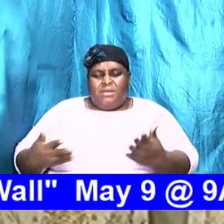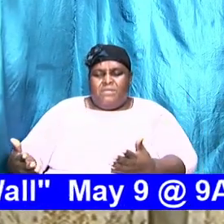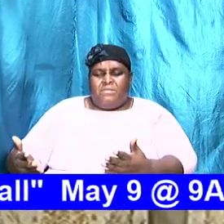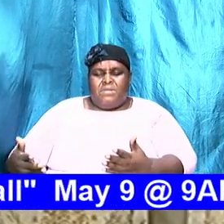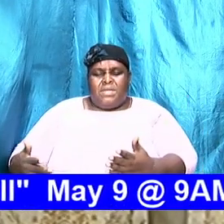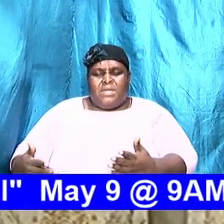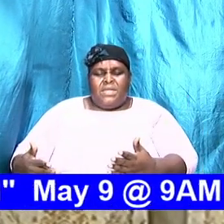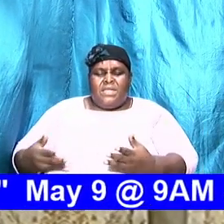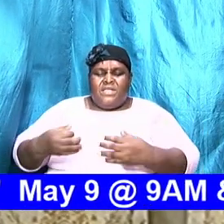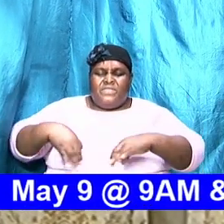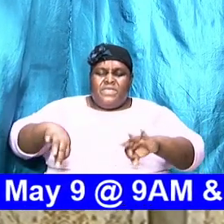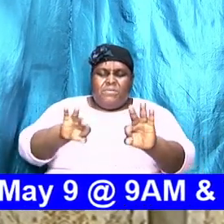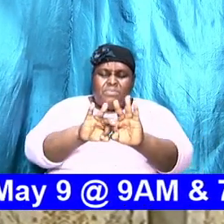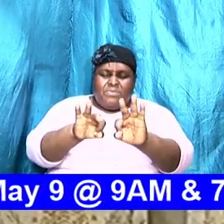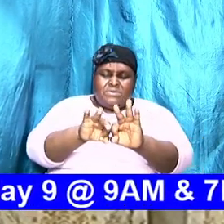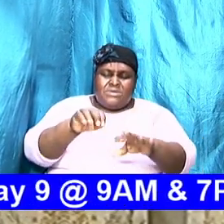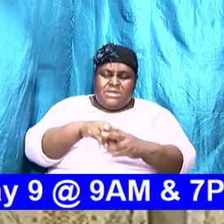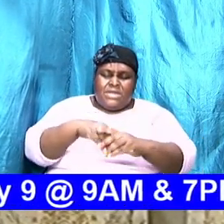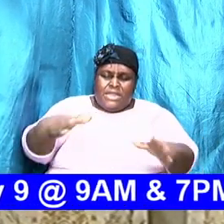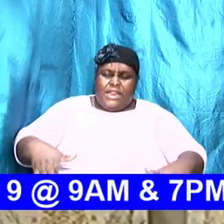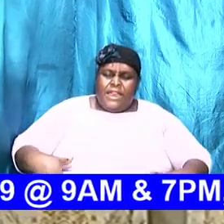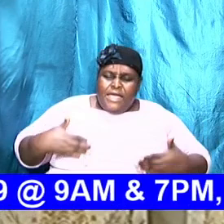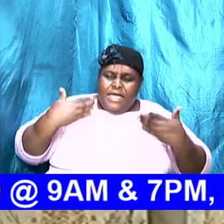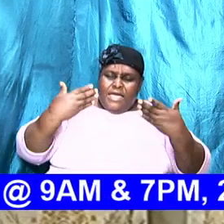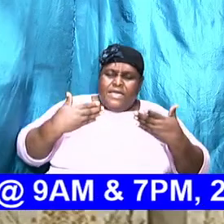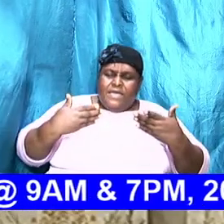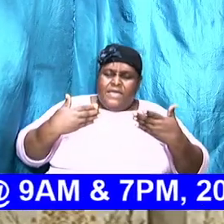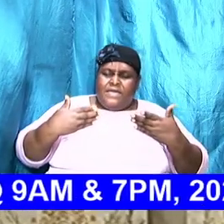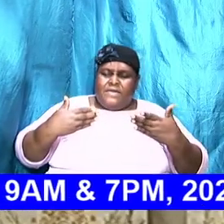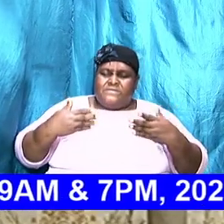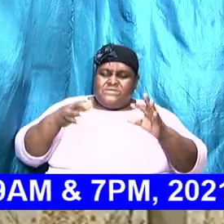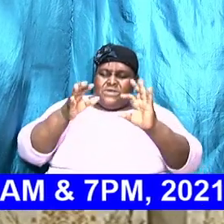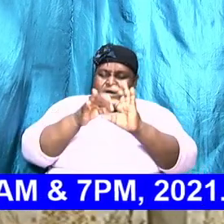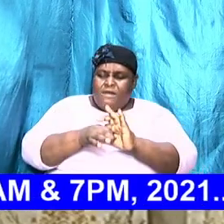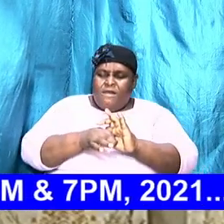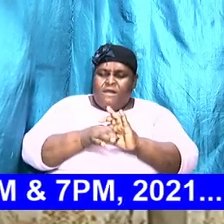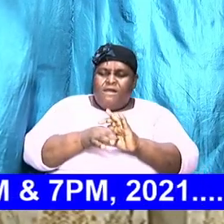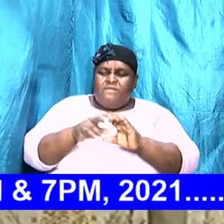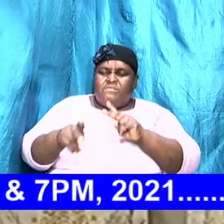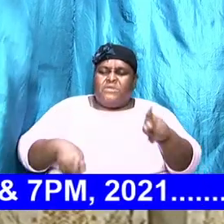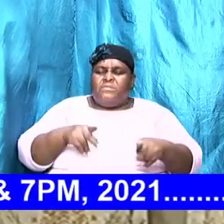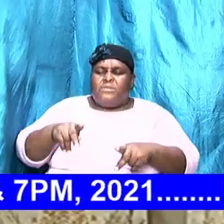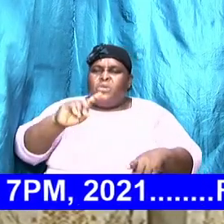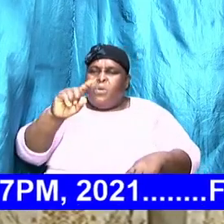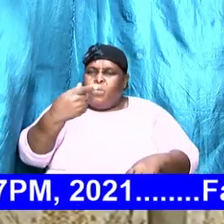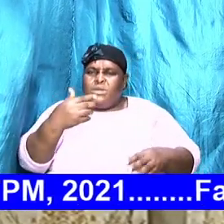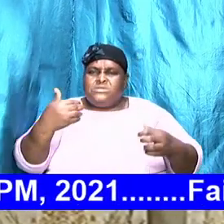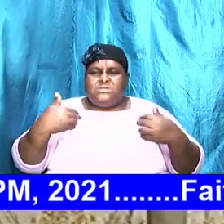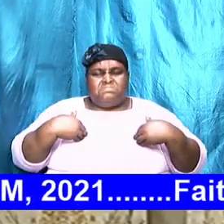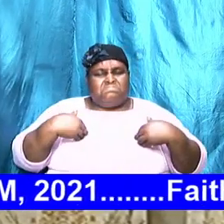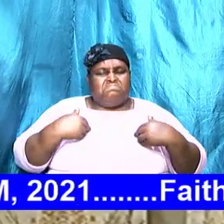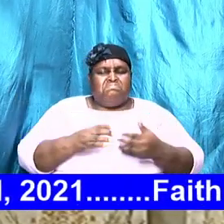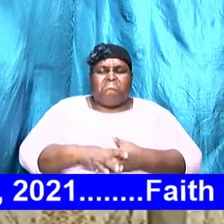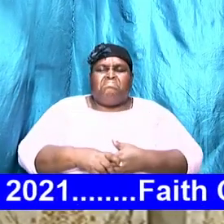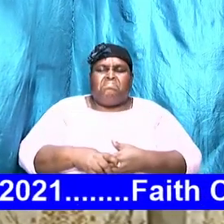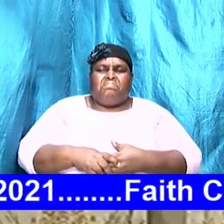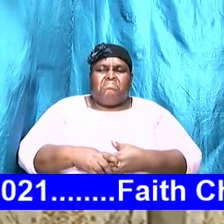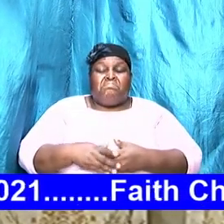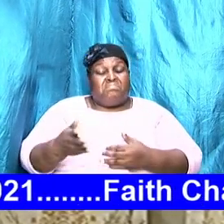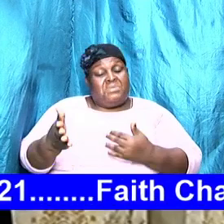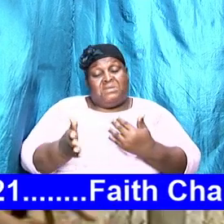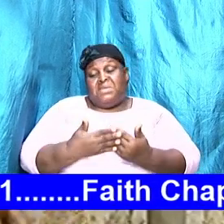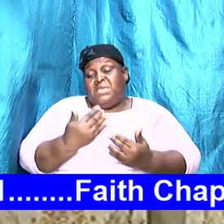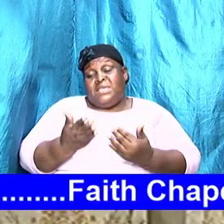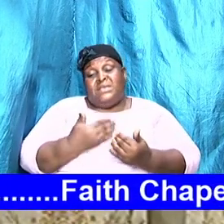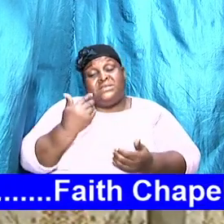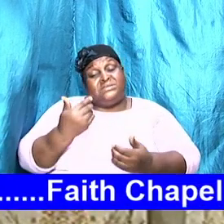in the lives of individuals that it once had. And therefore, it is easier. For whatever